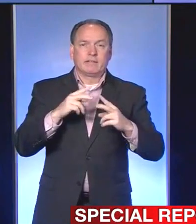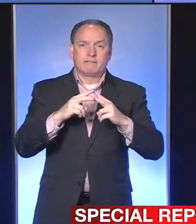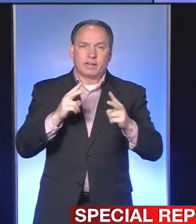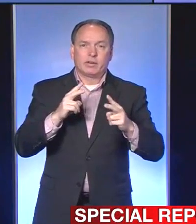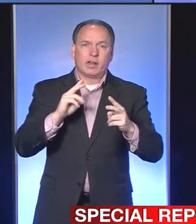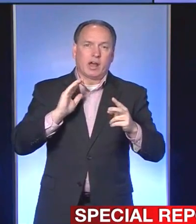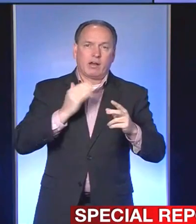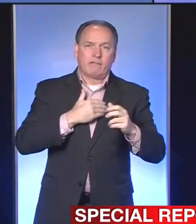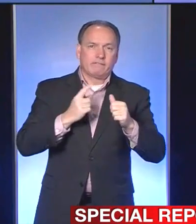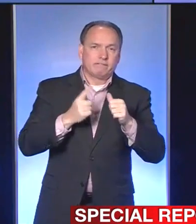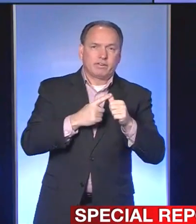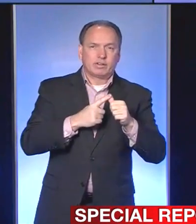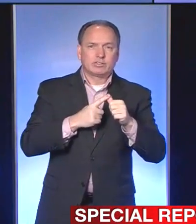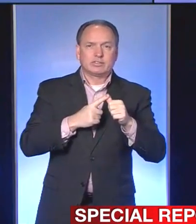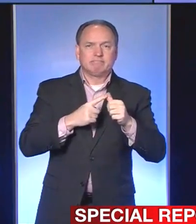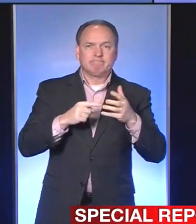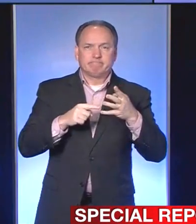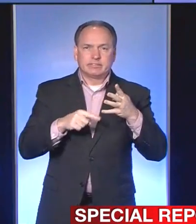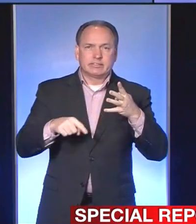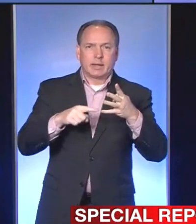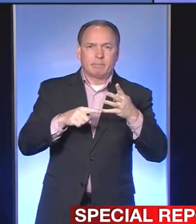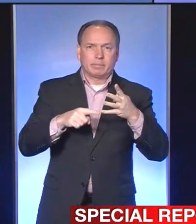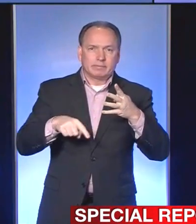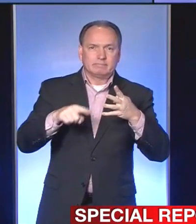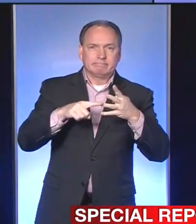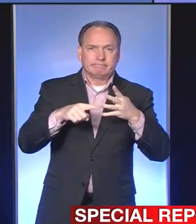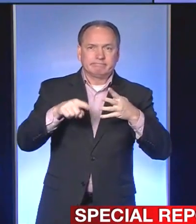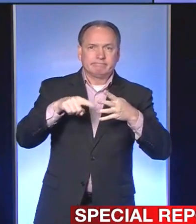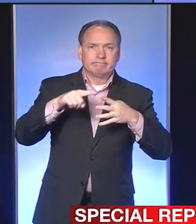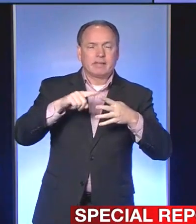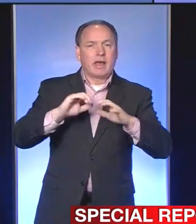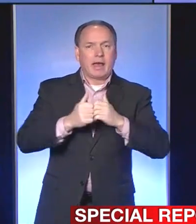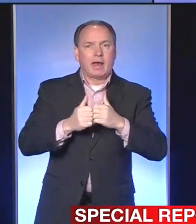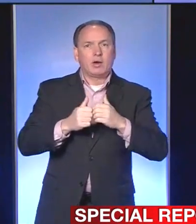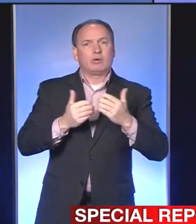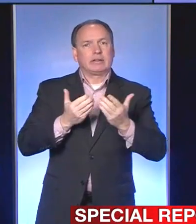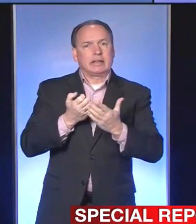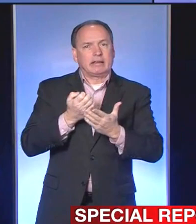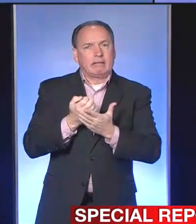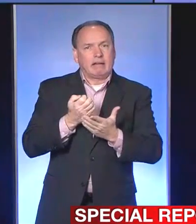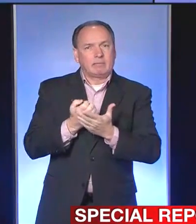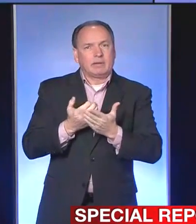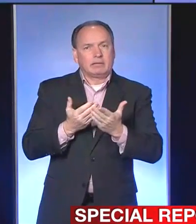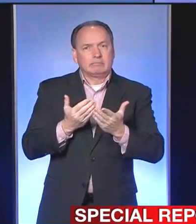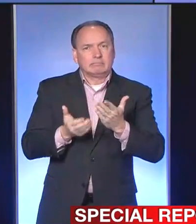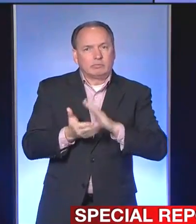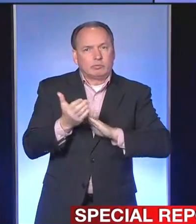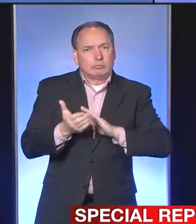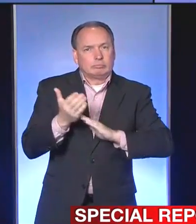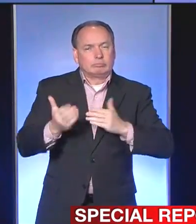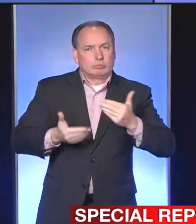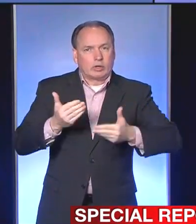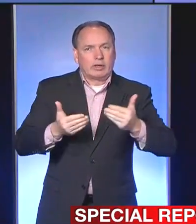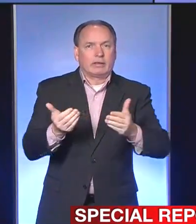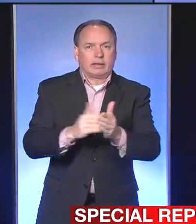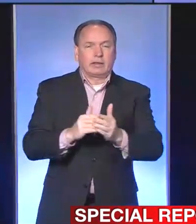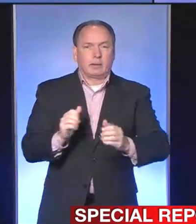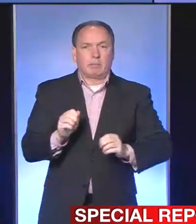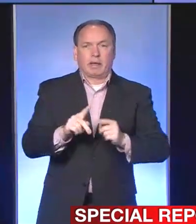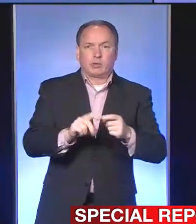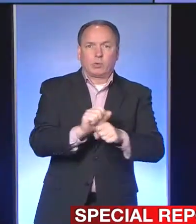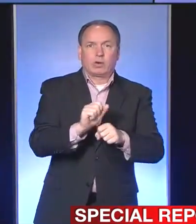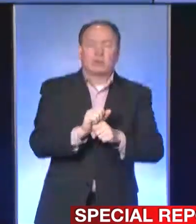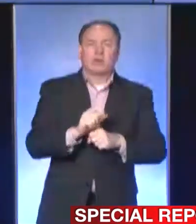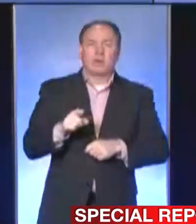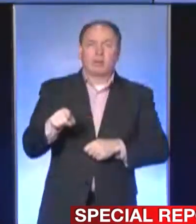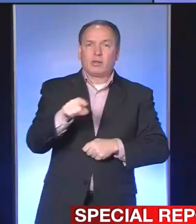our first step in getting our economy back up and running to getting back to work. So these businesses that are open now